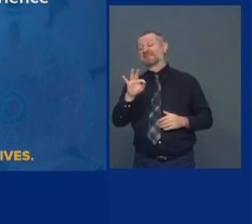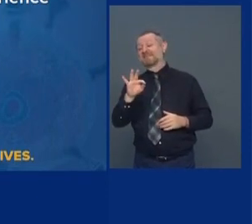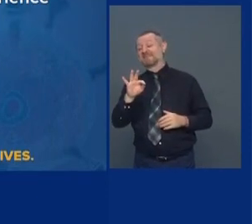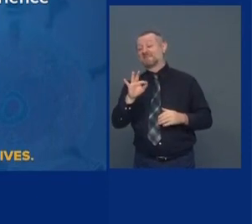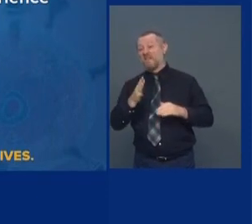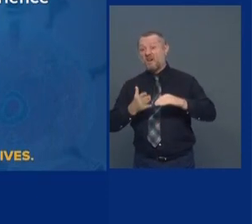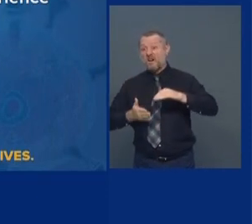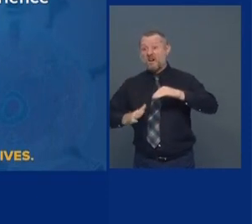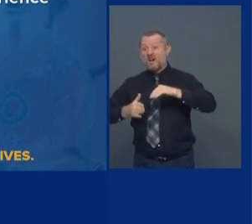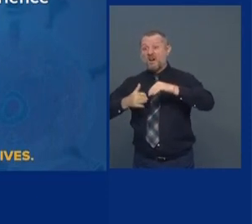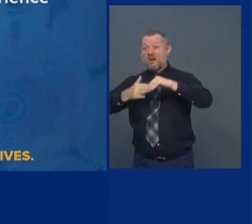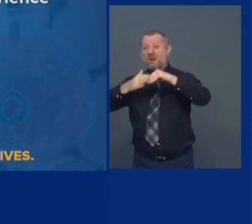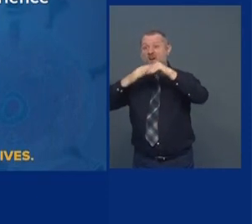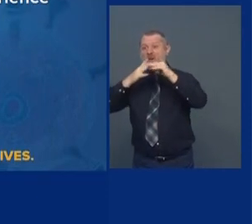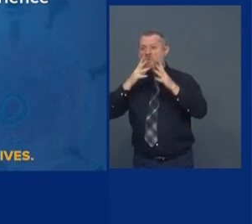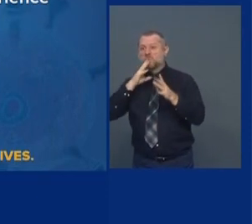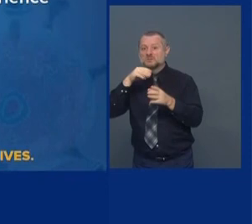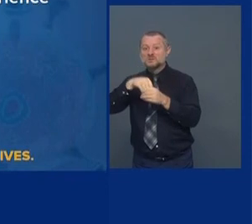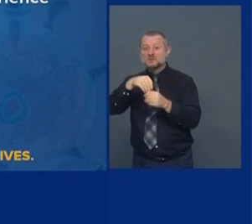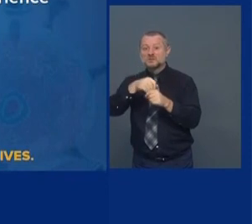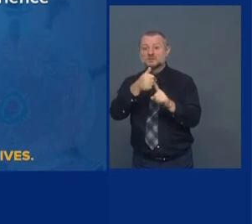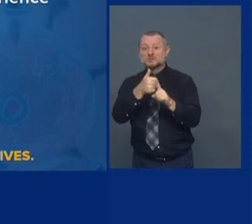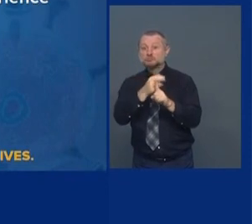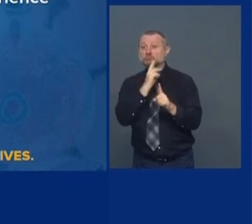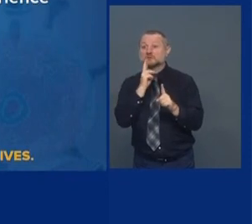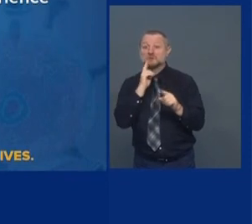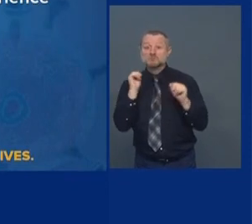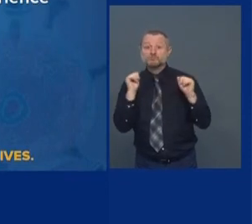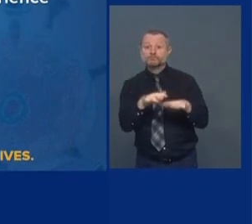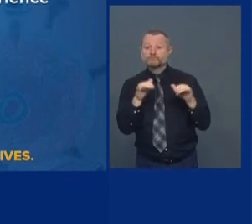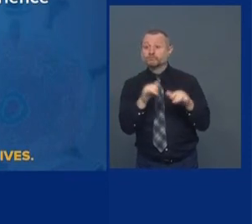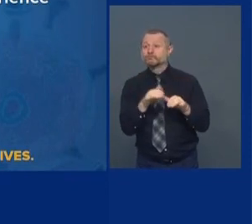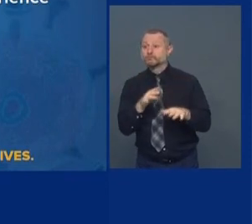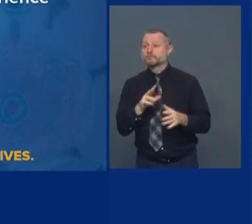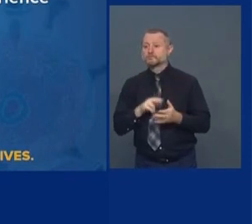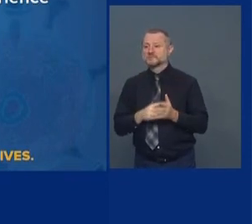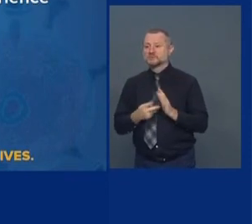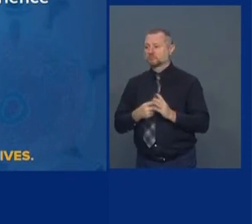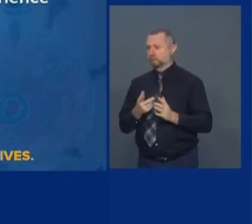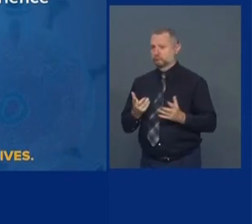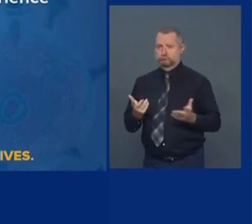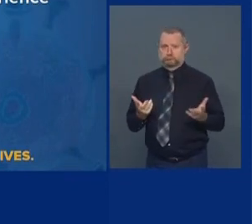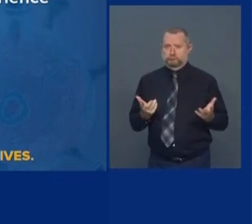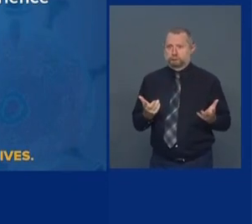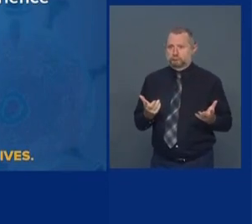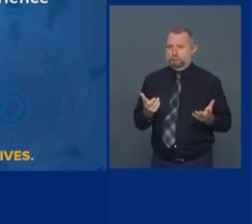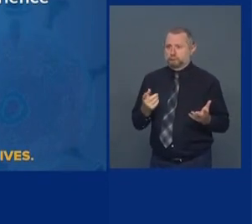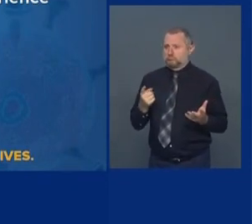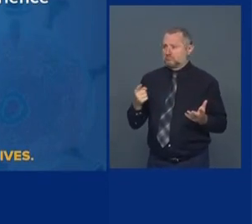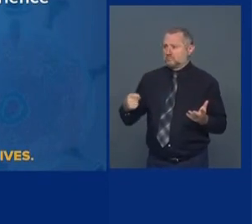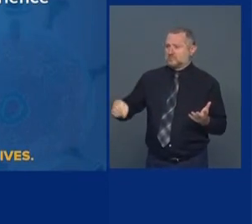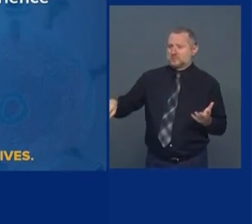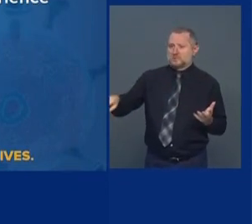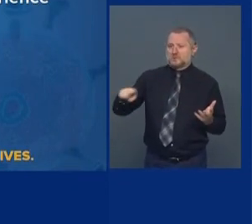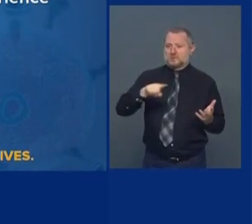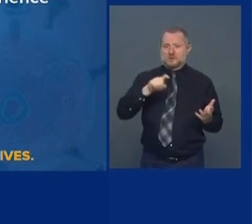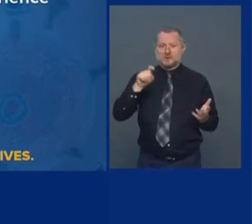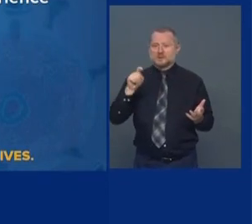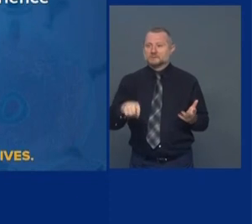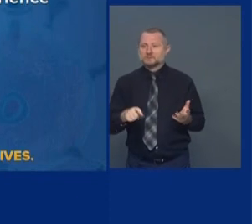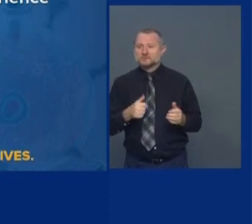you are going to have to have a compliance and enforcement